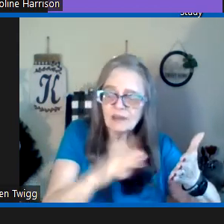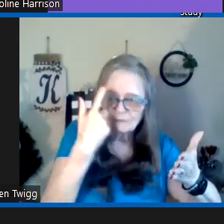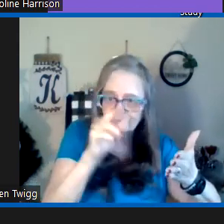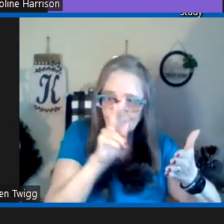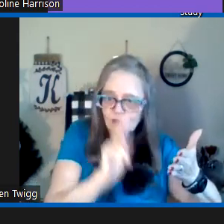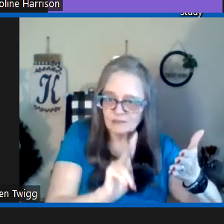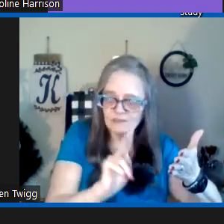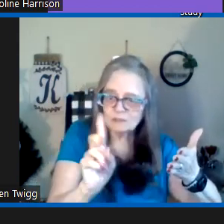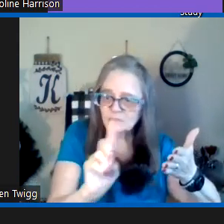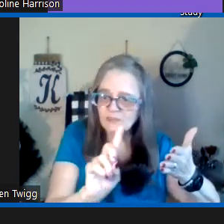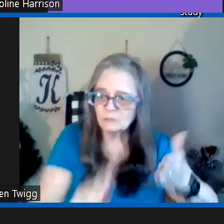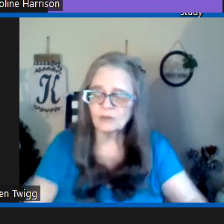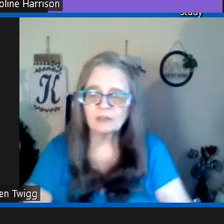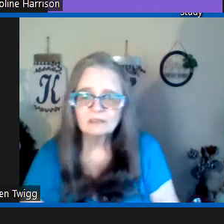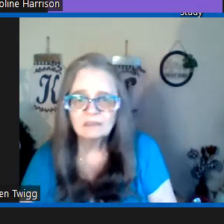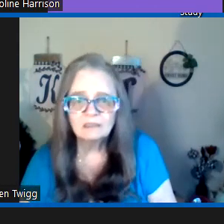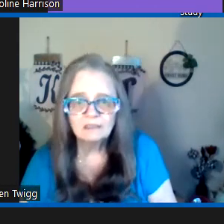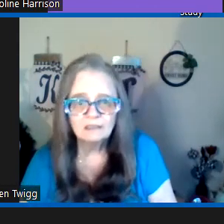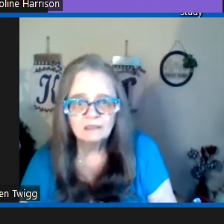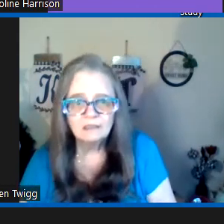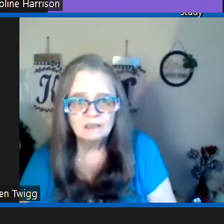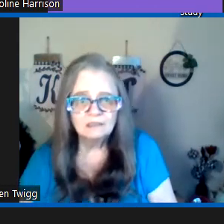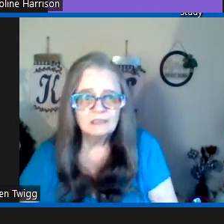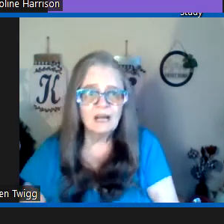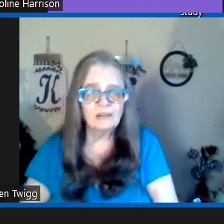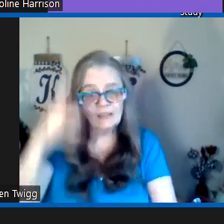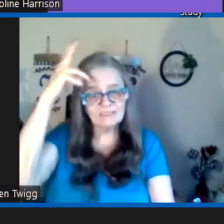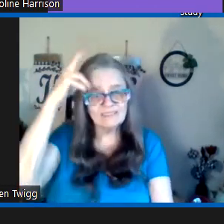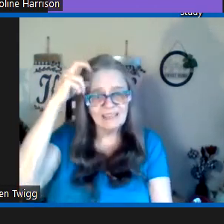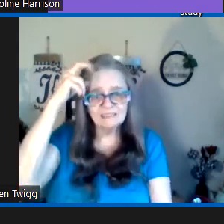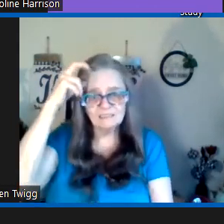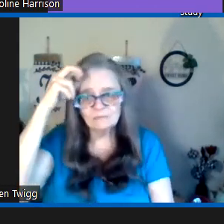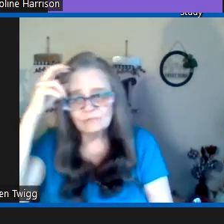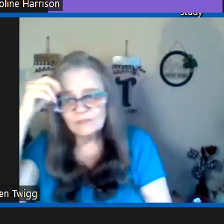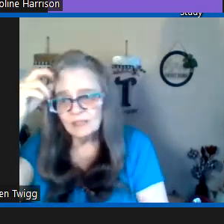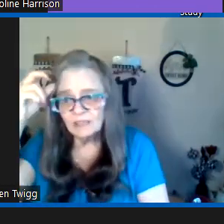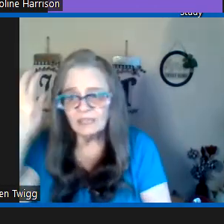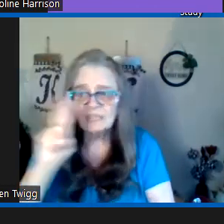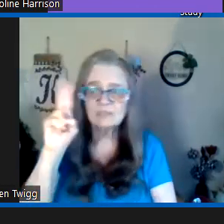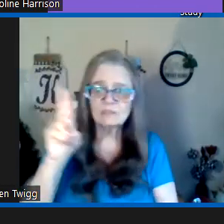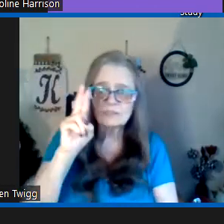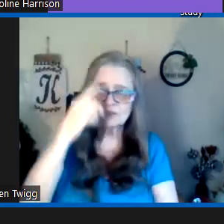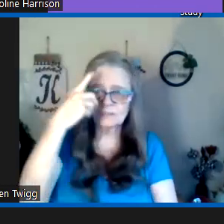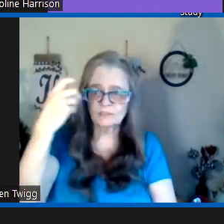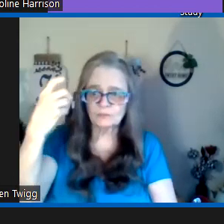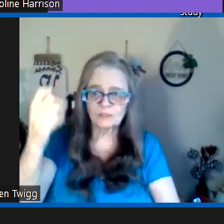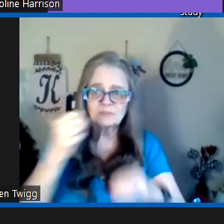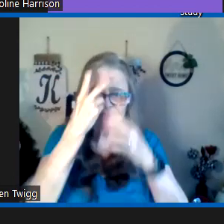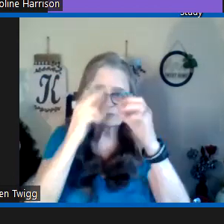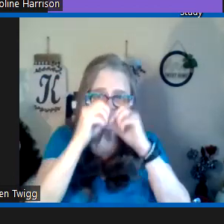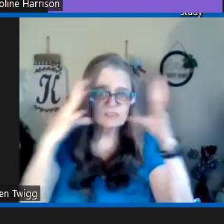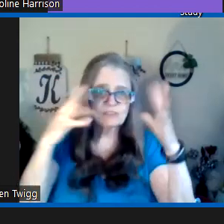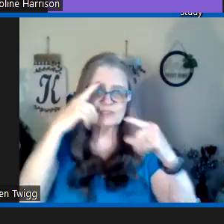death for someone somewhere now satan he uses our